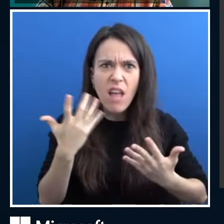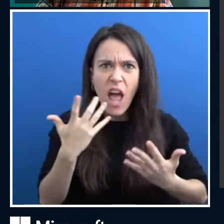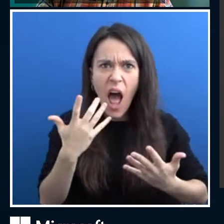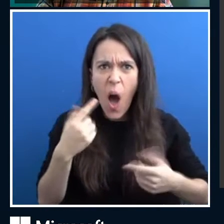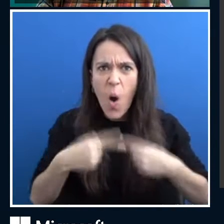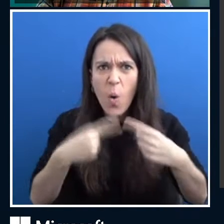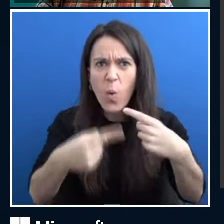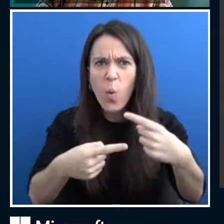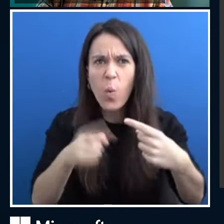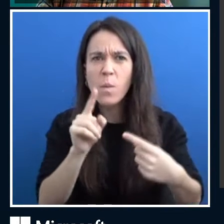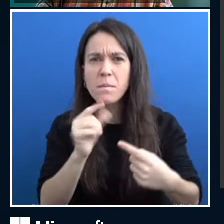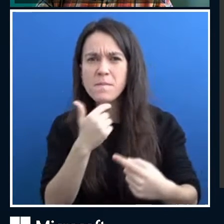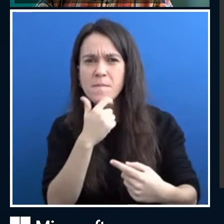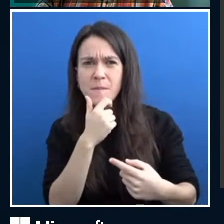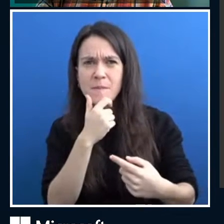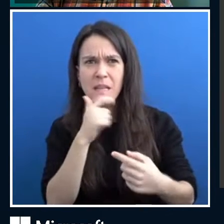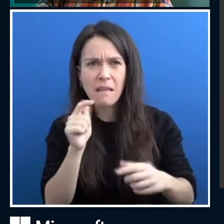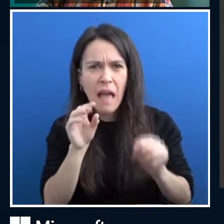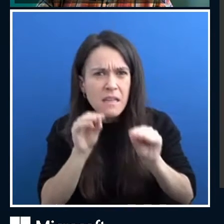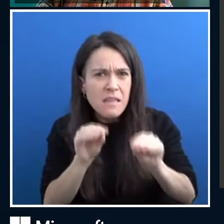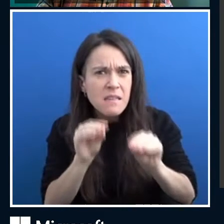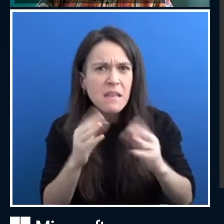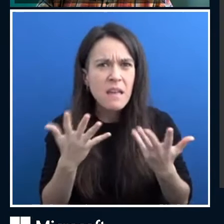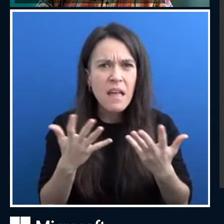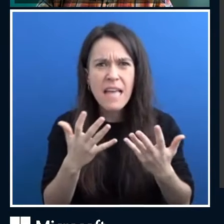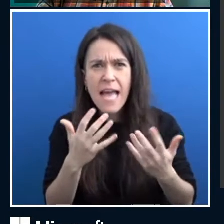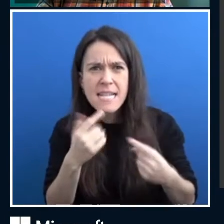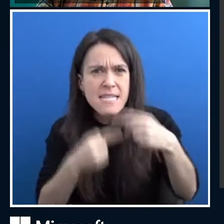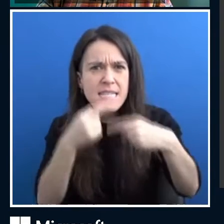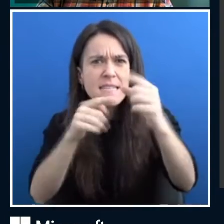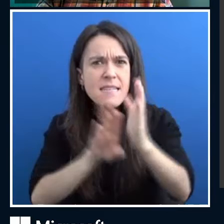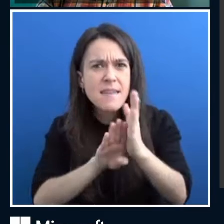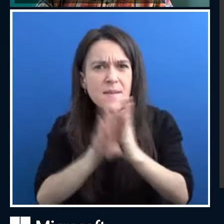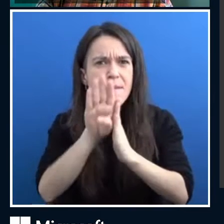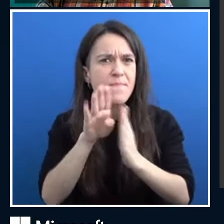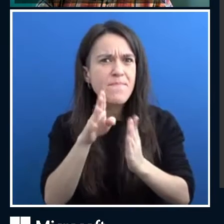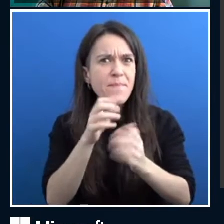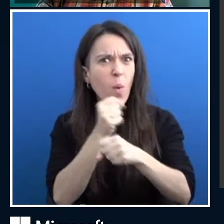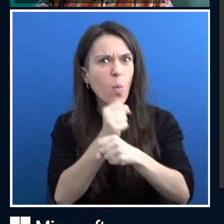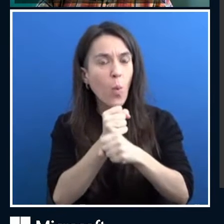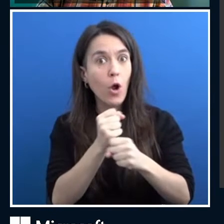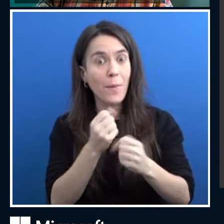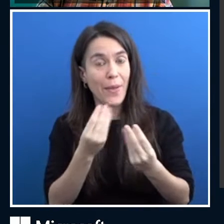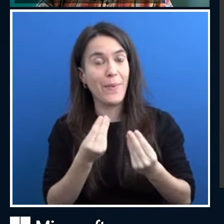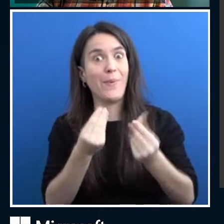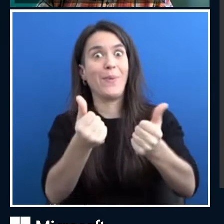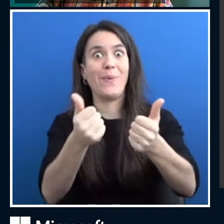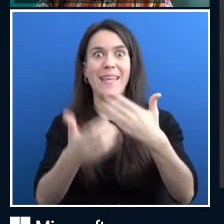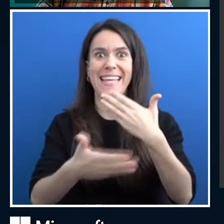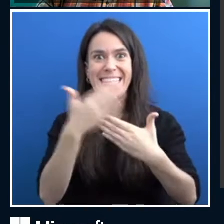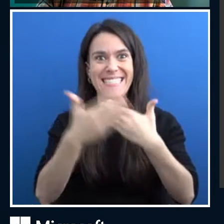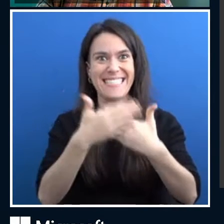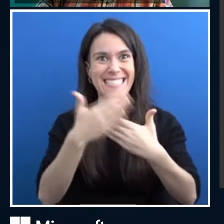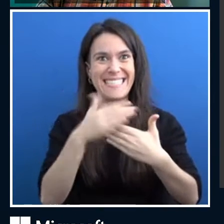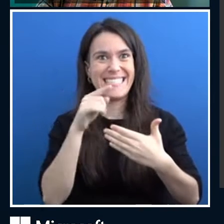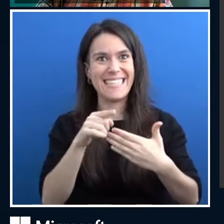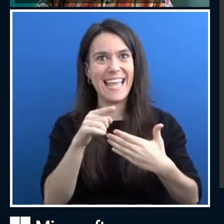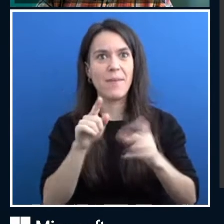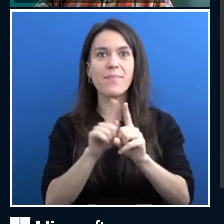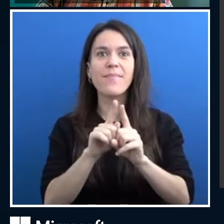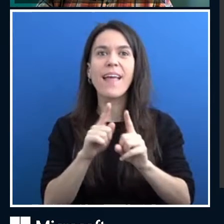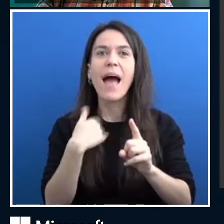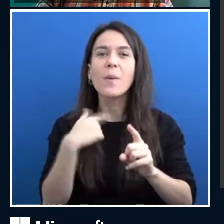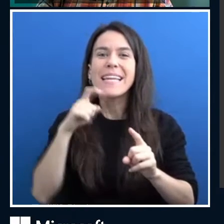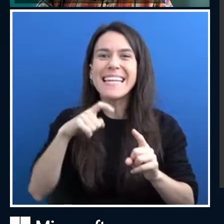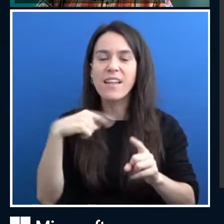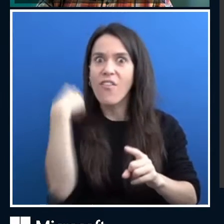something you can empathize with? Is it something you can work with easier because it kind of has a face? And so we can start then